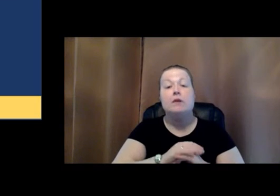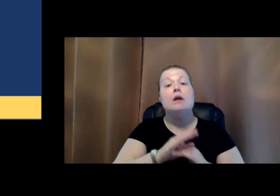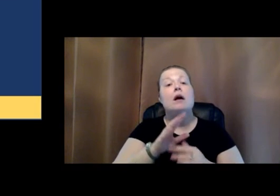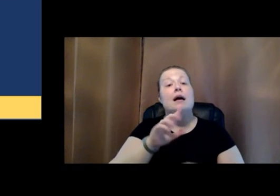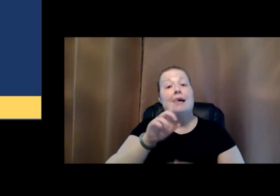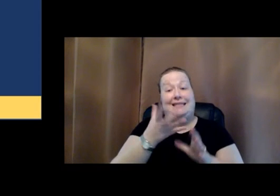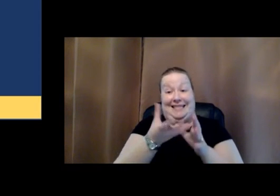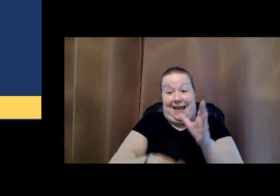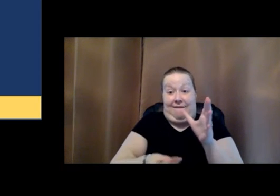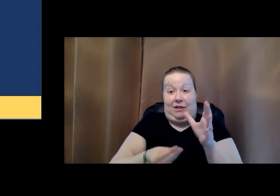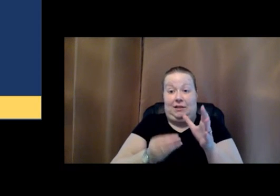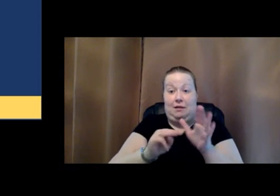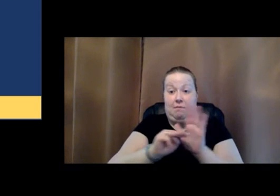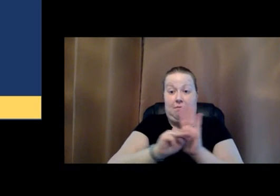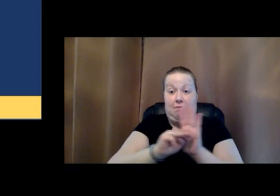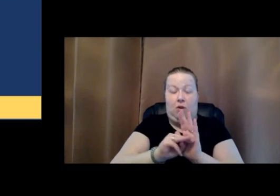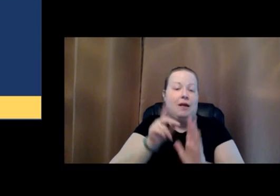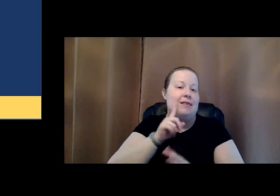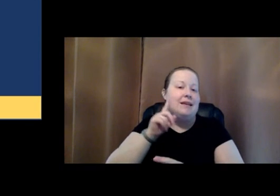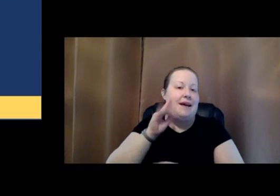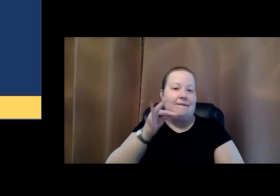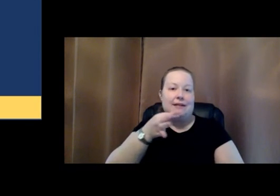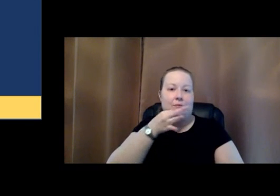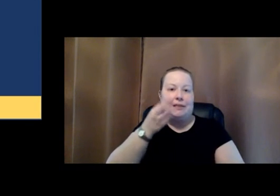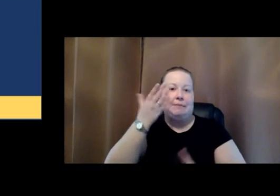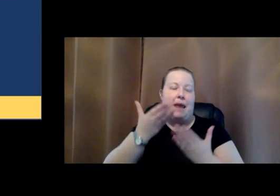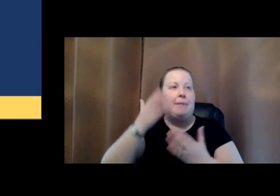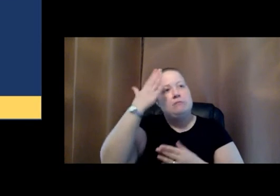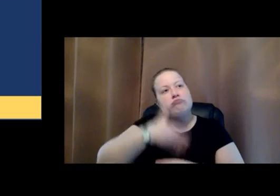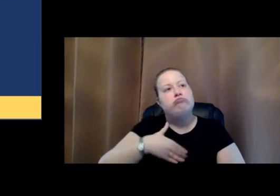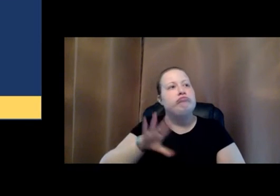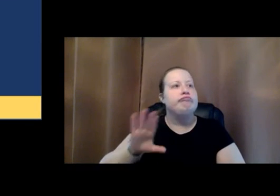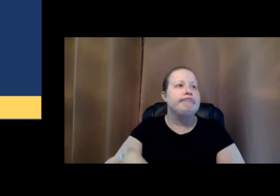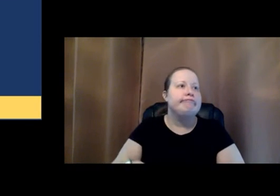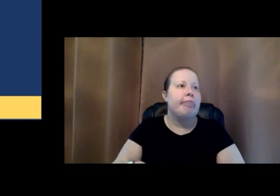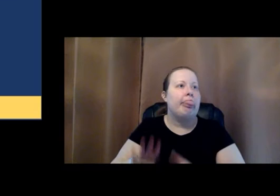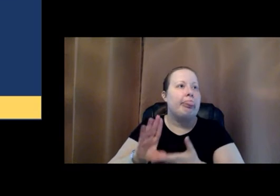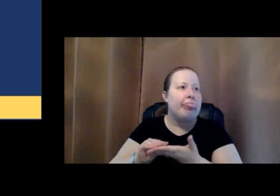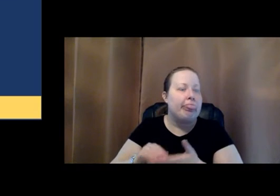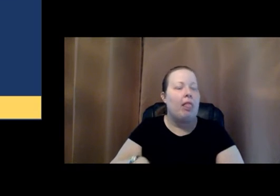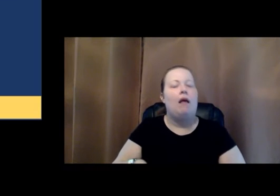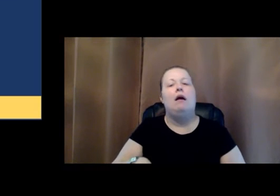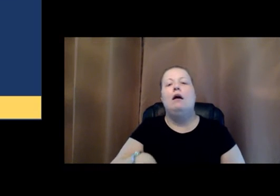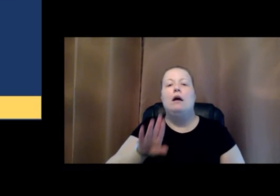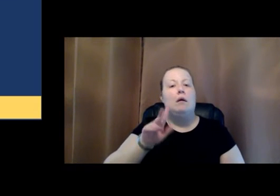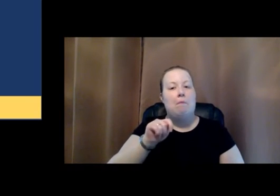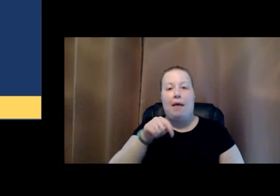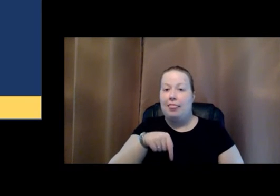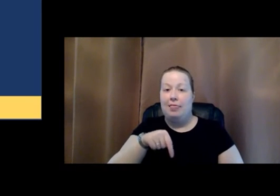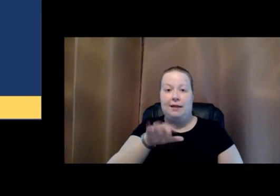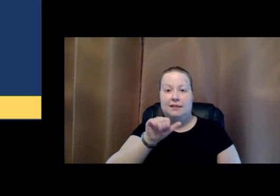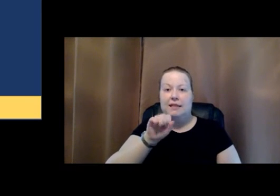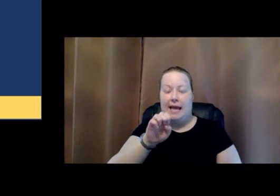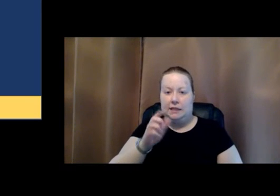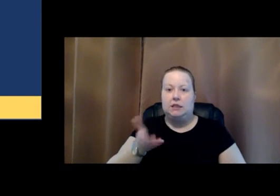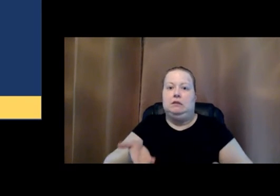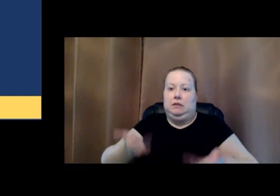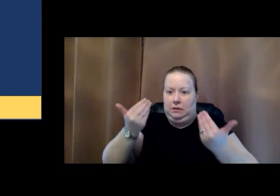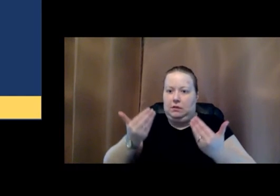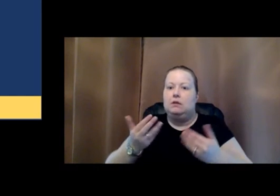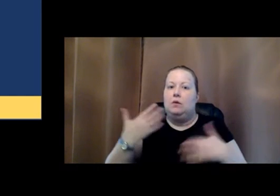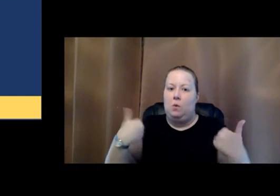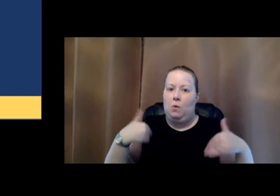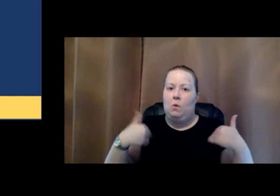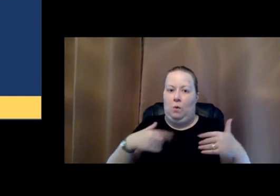model, the deaf expertise may be overlooked or discounted, but in this case, it's elevated and it's extremely